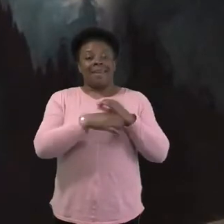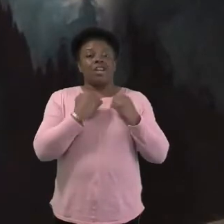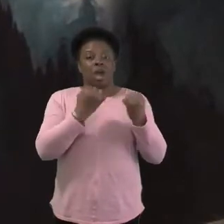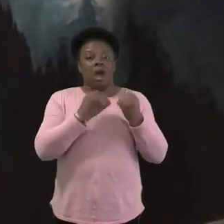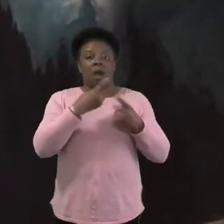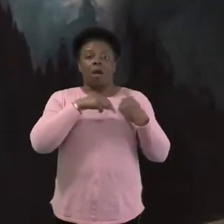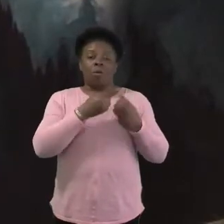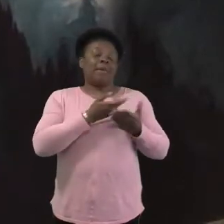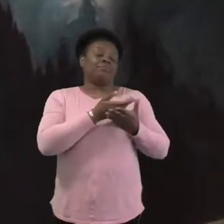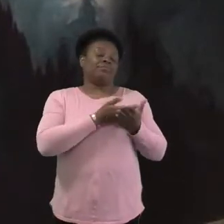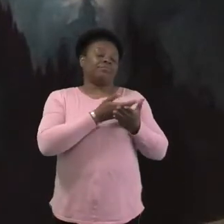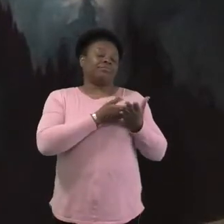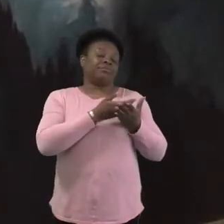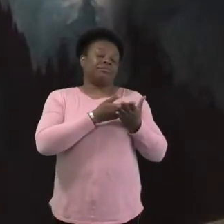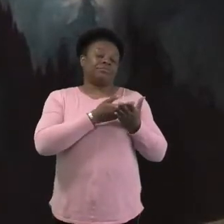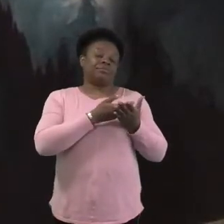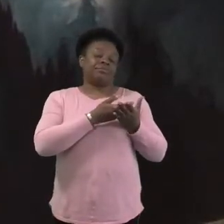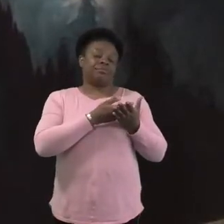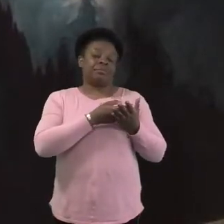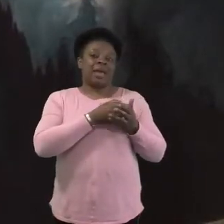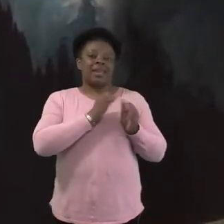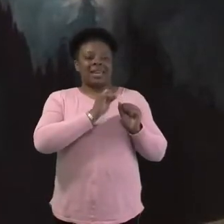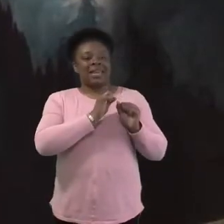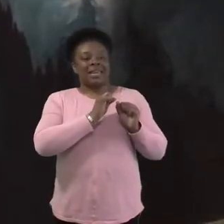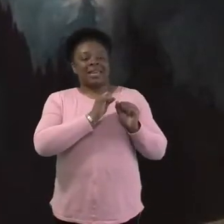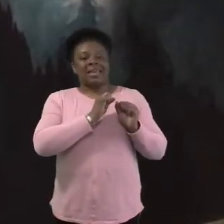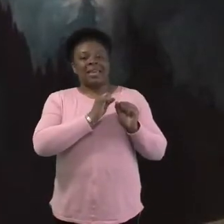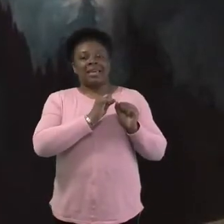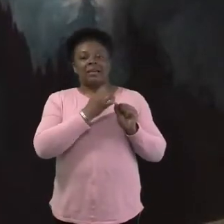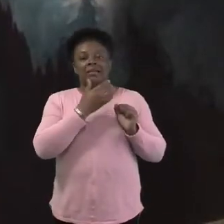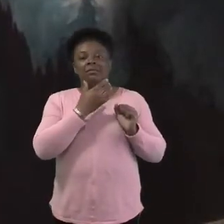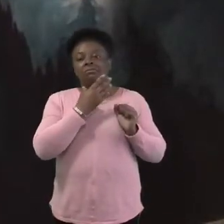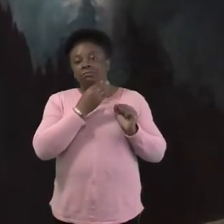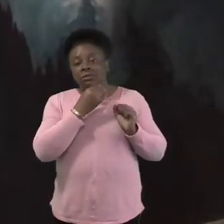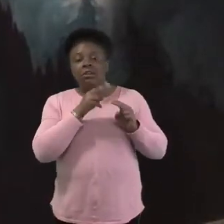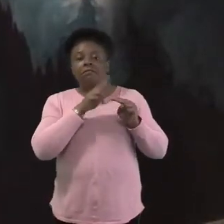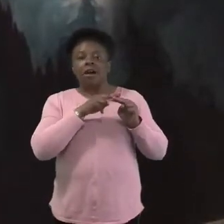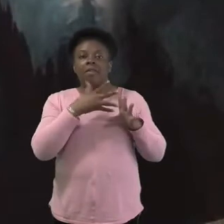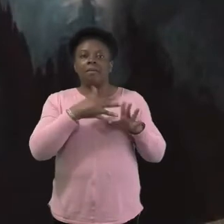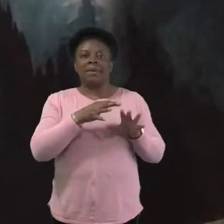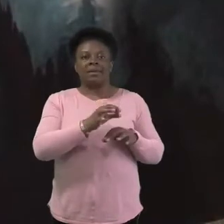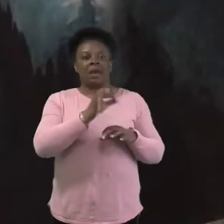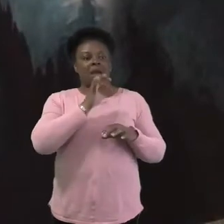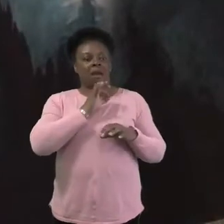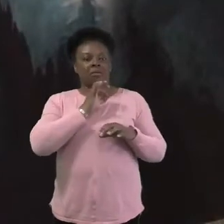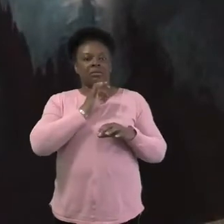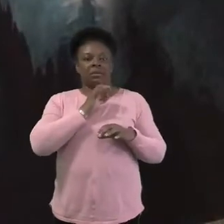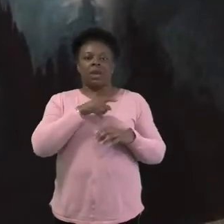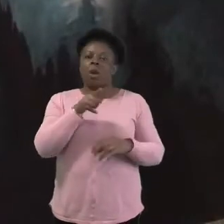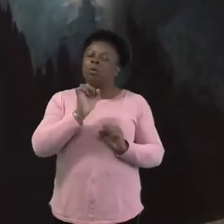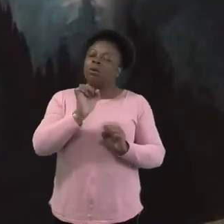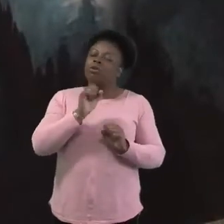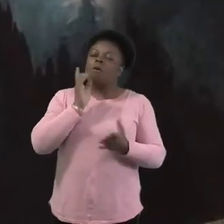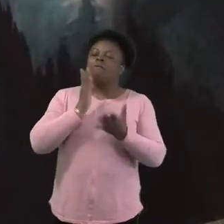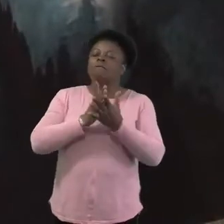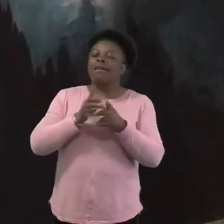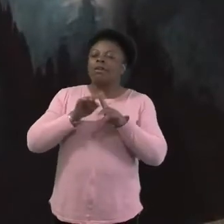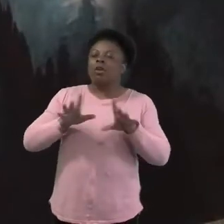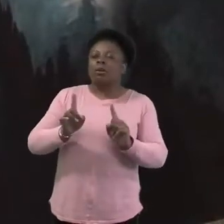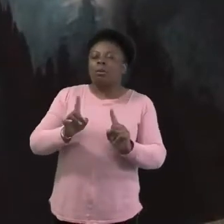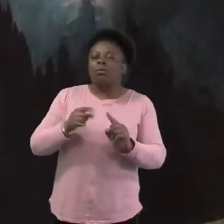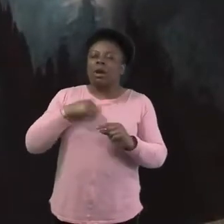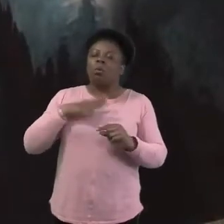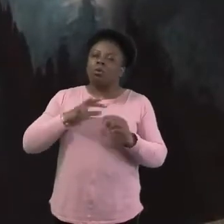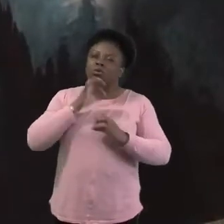and he asked me whether he could just ask me some challenging questions. And nobody had ever really said to me, just can I ask you some challenging